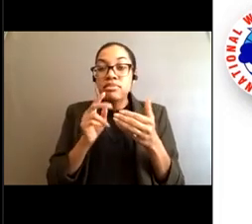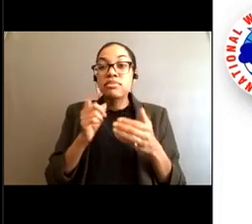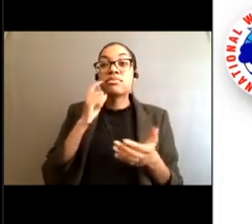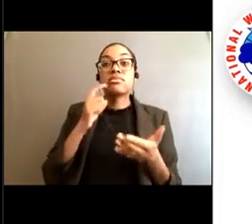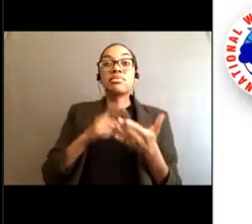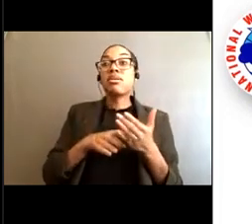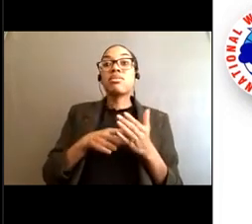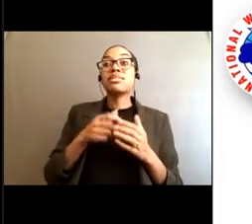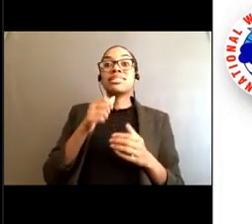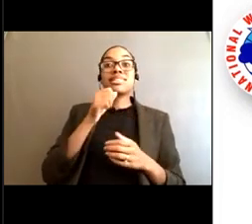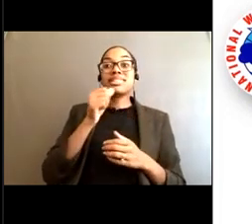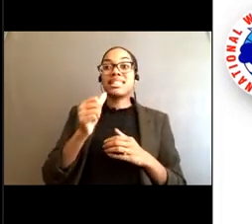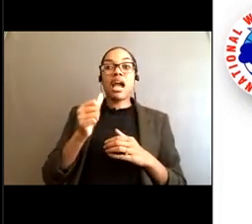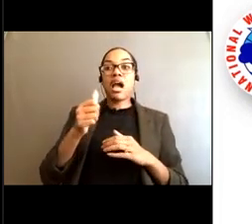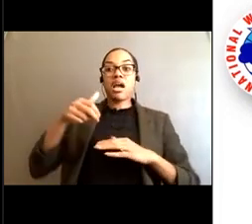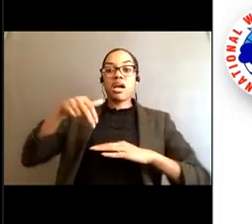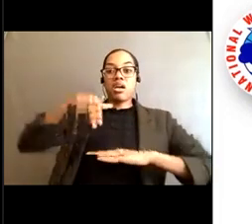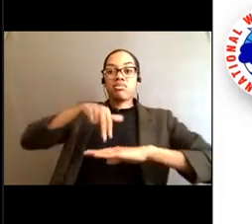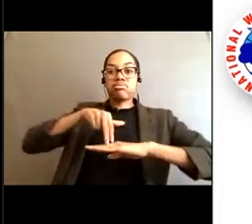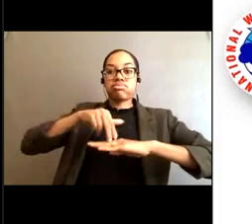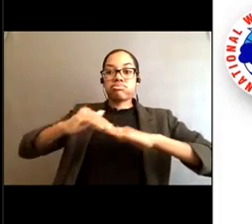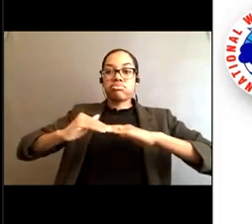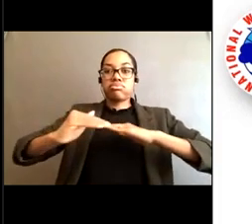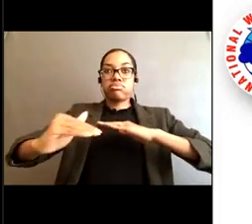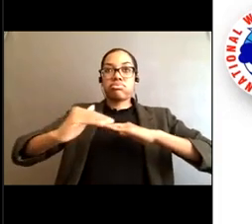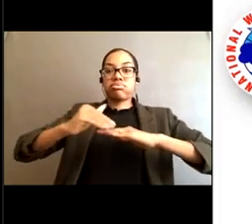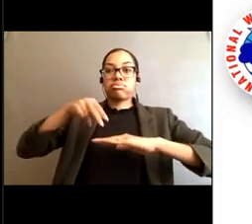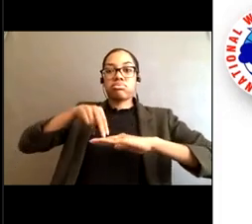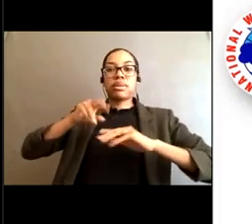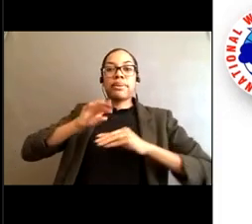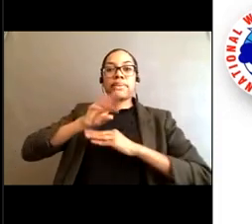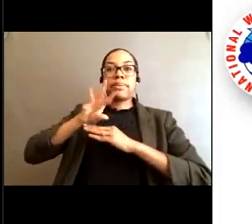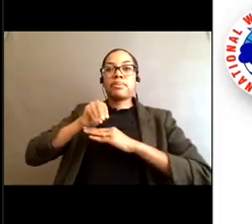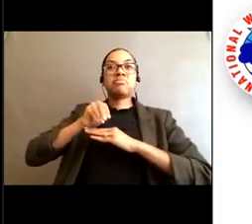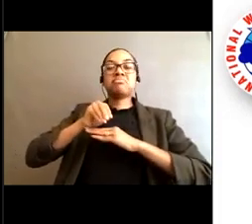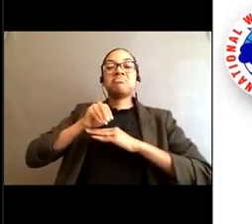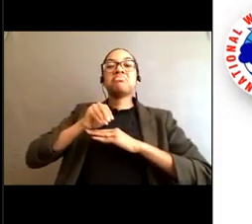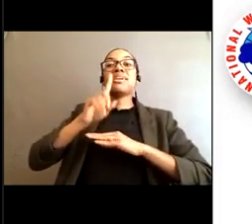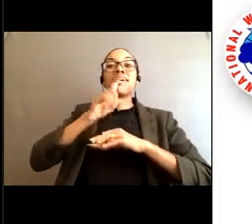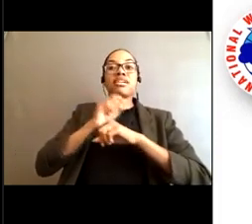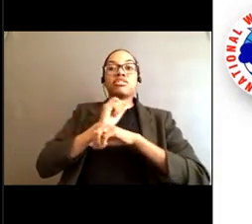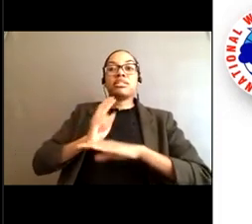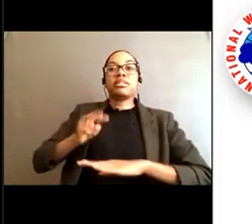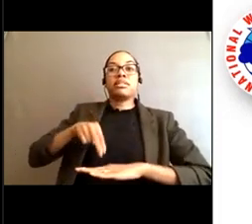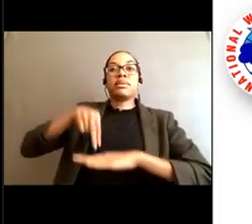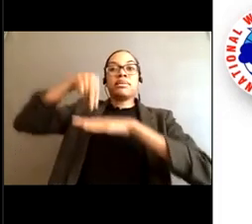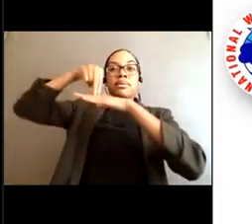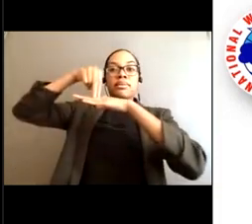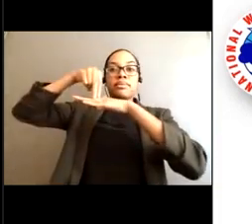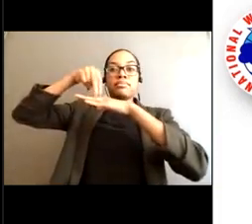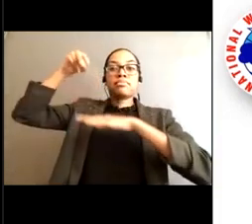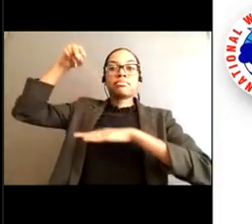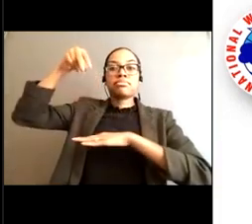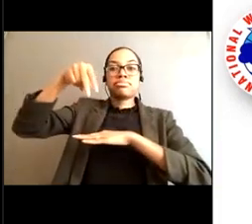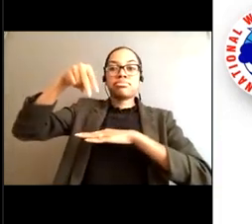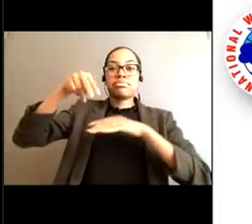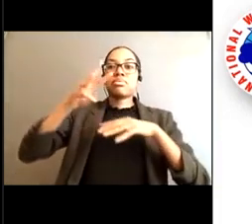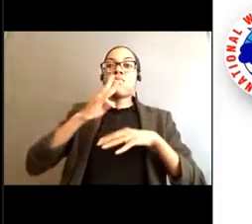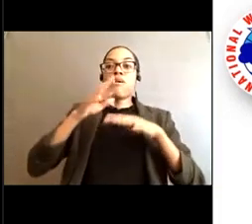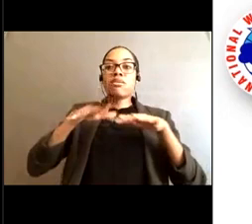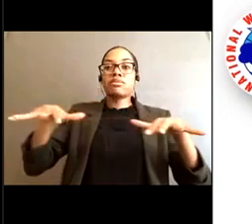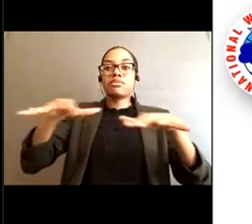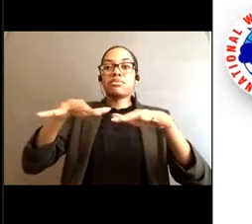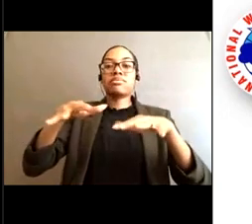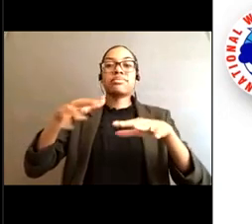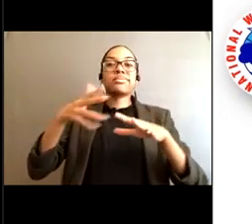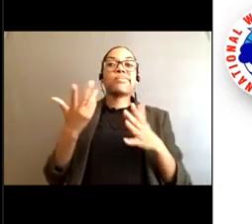from standing right at the water's edge. They're taking from a little bit of a higher angle, either up on a